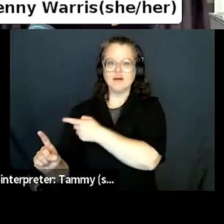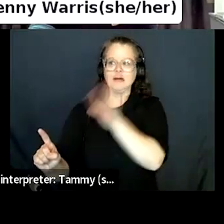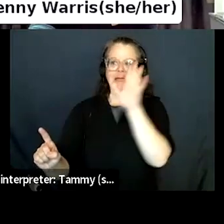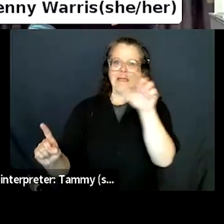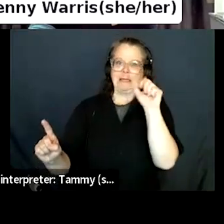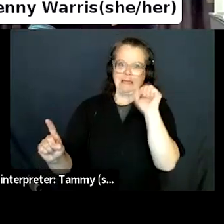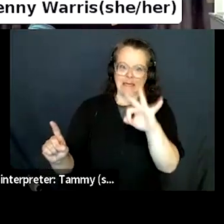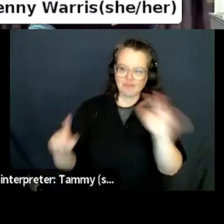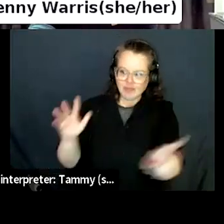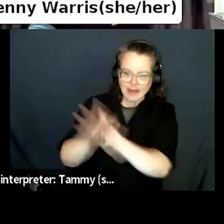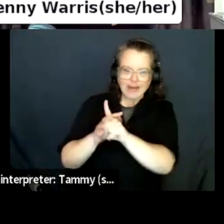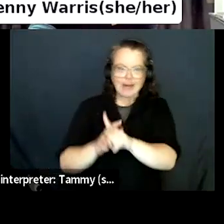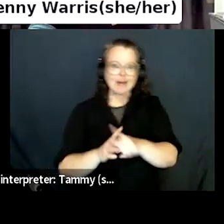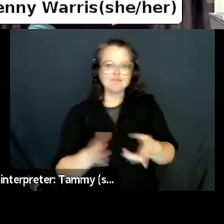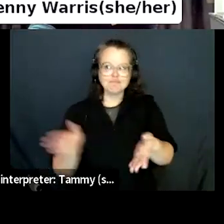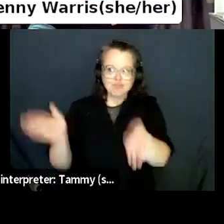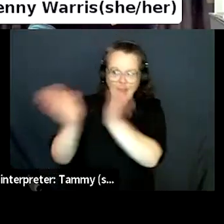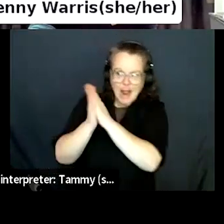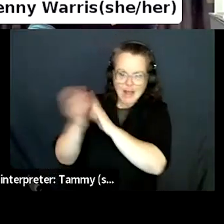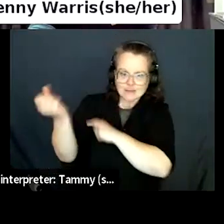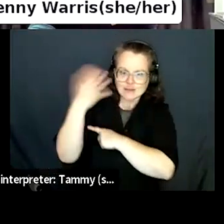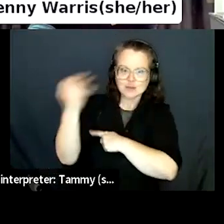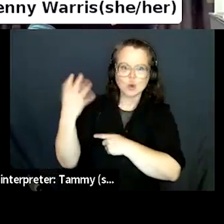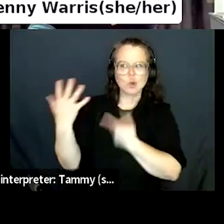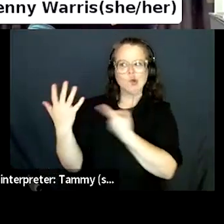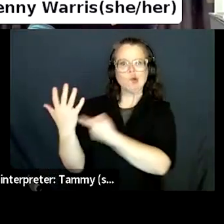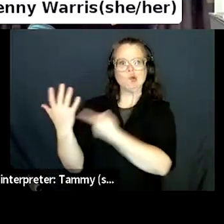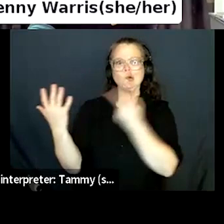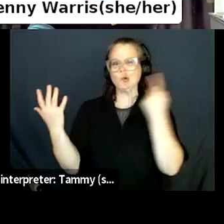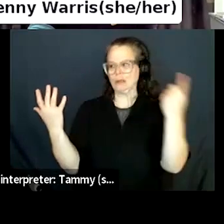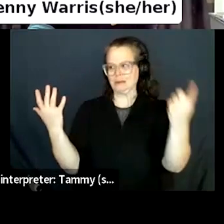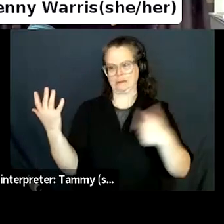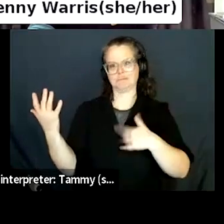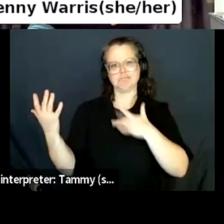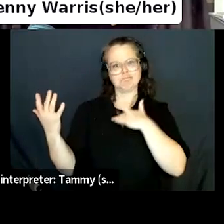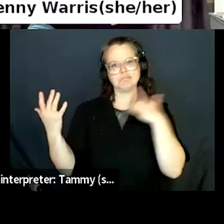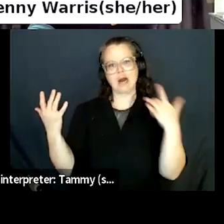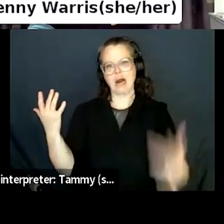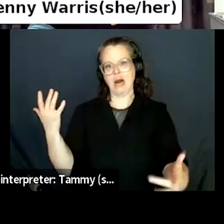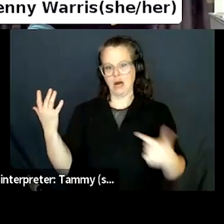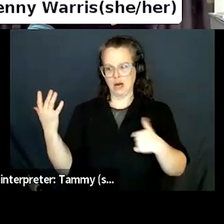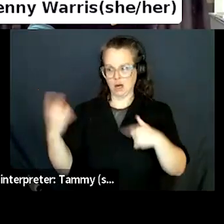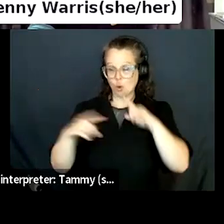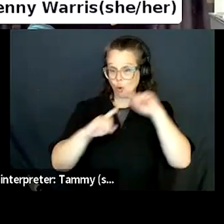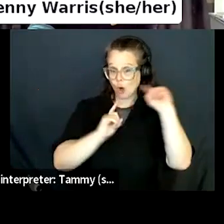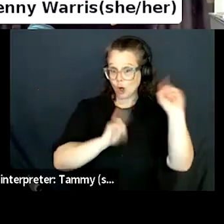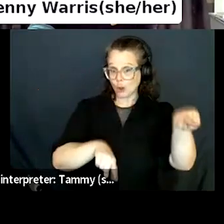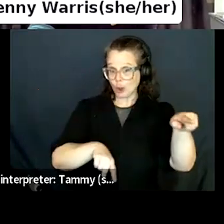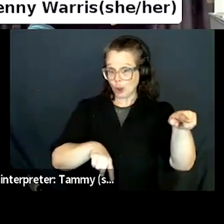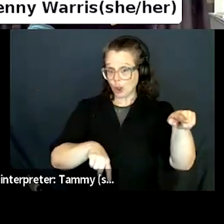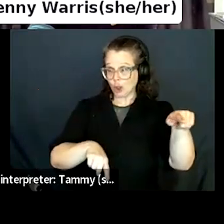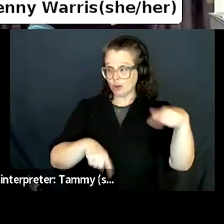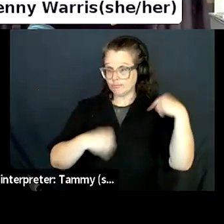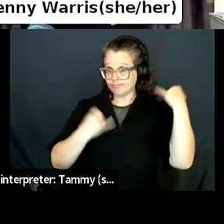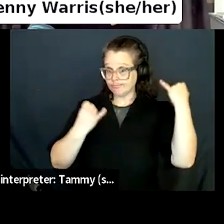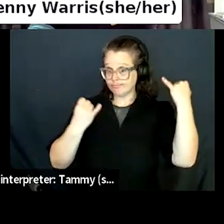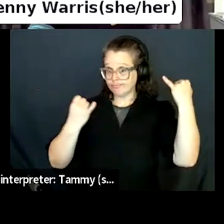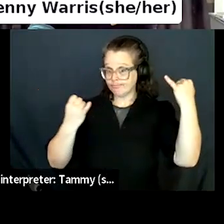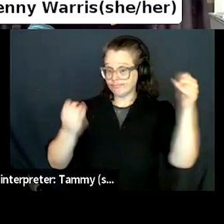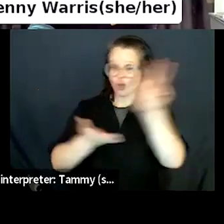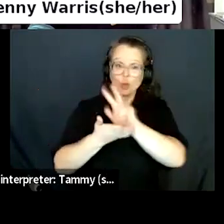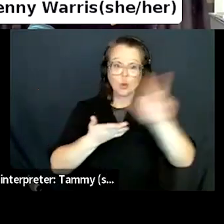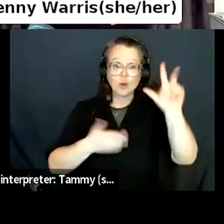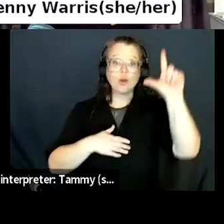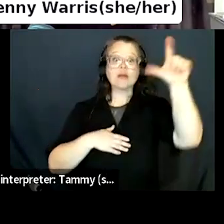take me, someone with a direct relationship with the publisher, three weeks to get it to you. Um, and, and that just seems